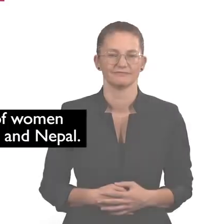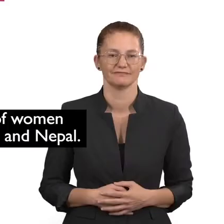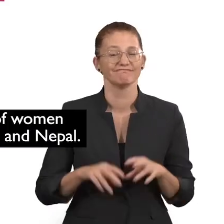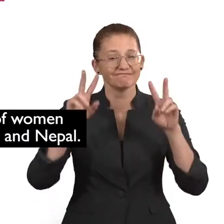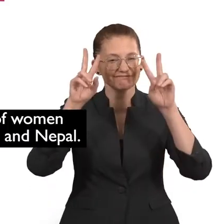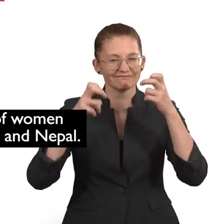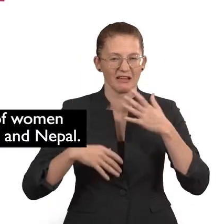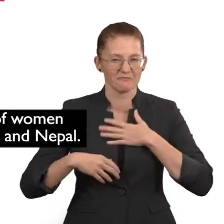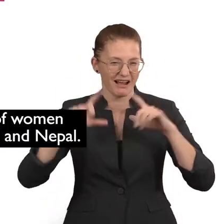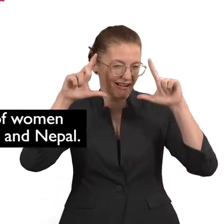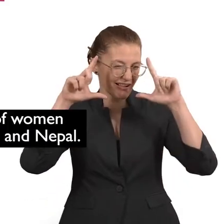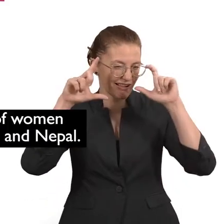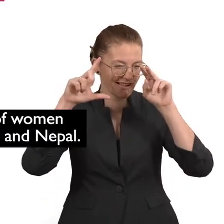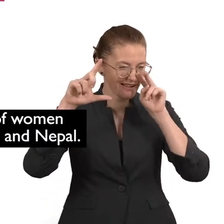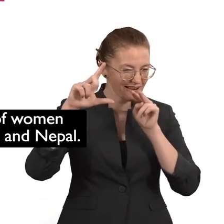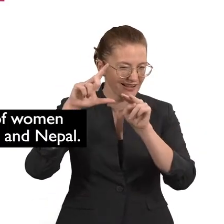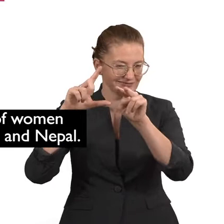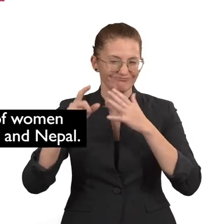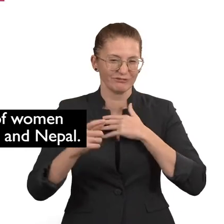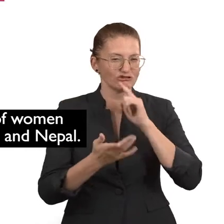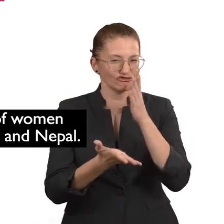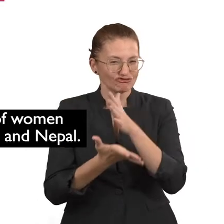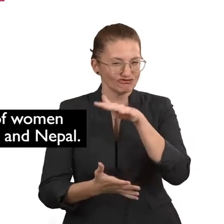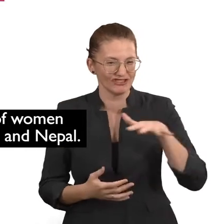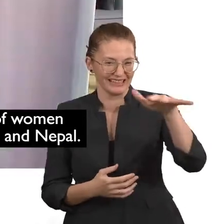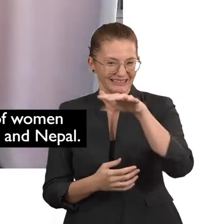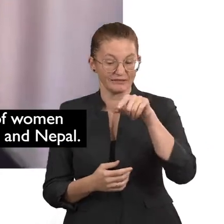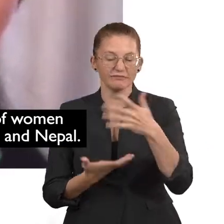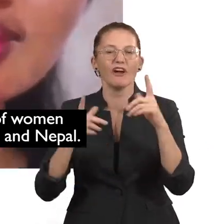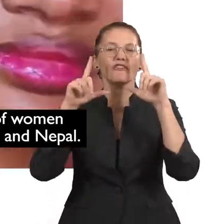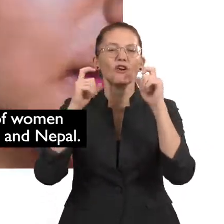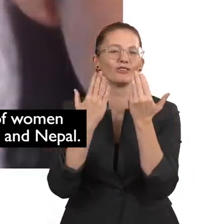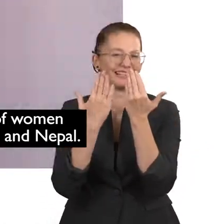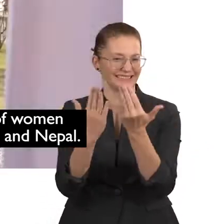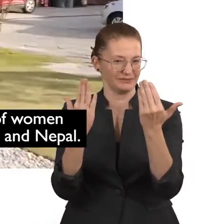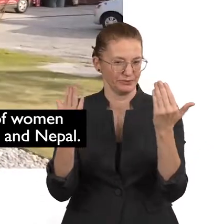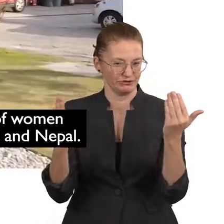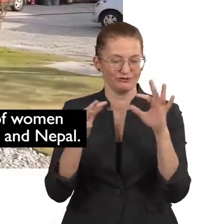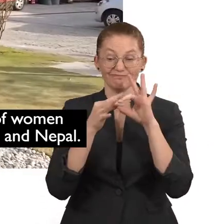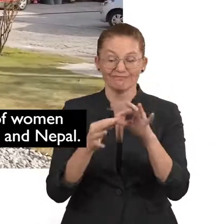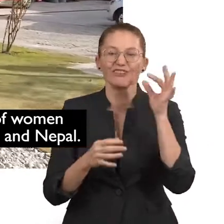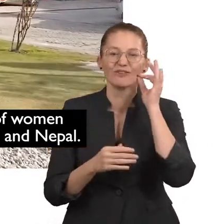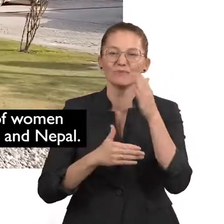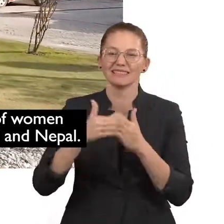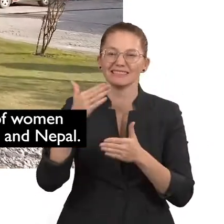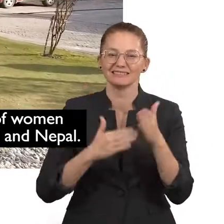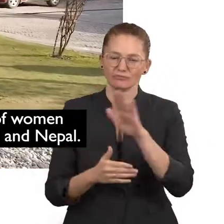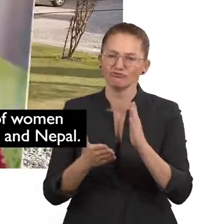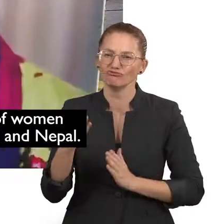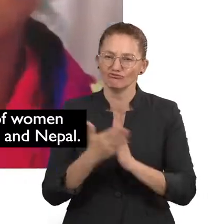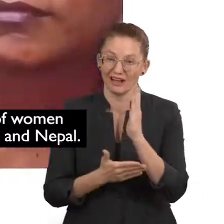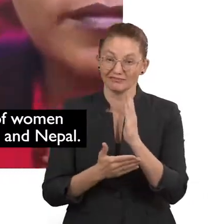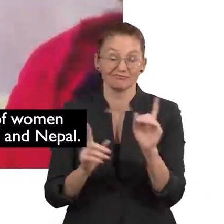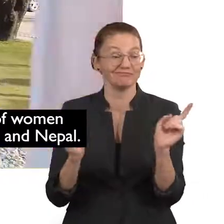My Lens, My Reality is a photo exhibition on the rights of women with disabilities which is